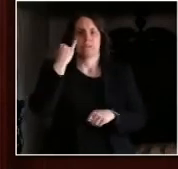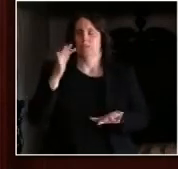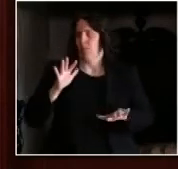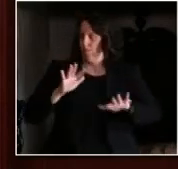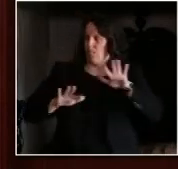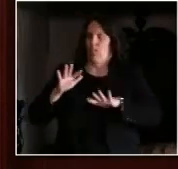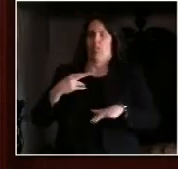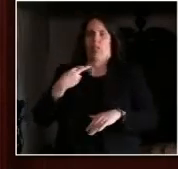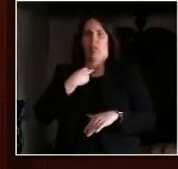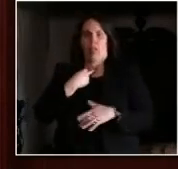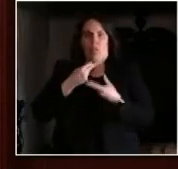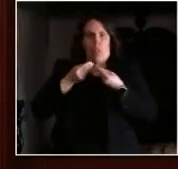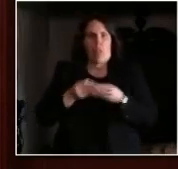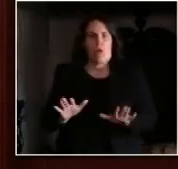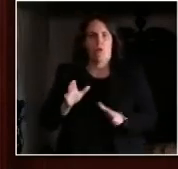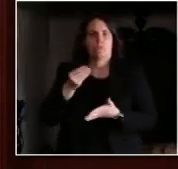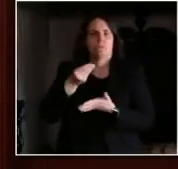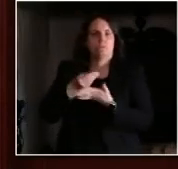the state